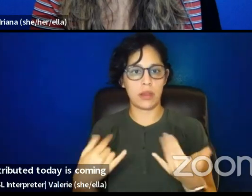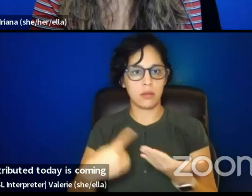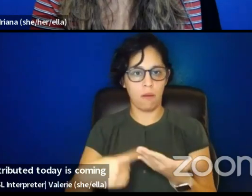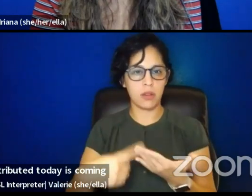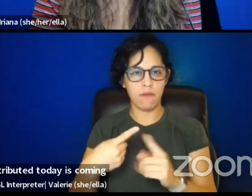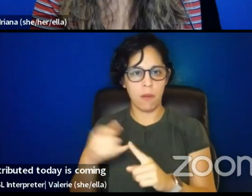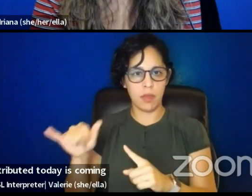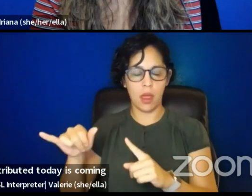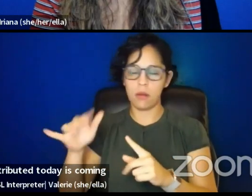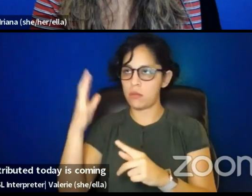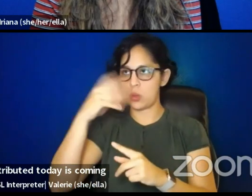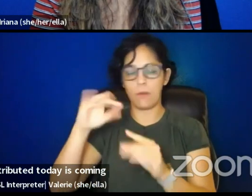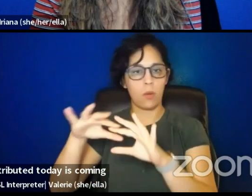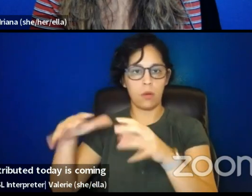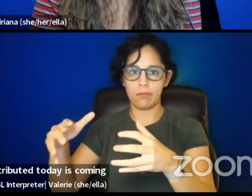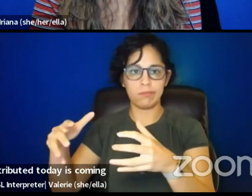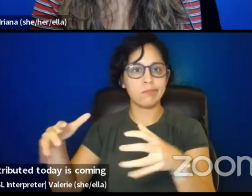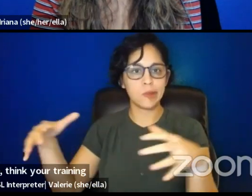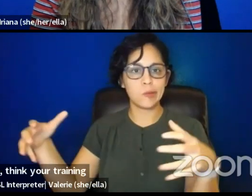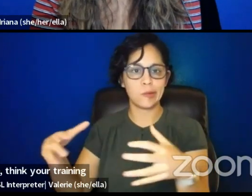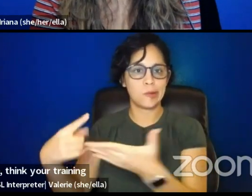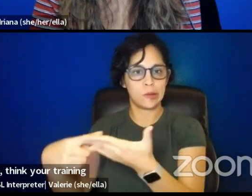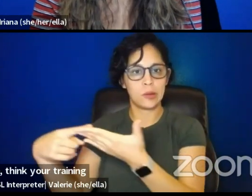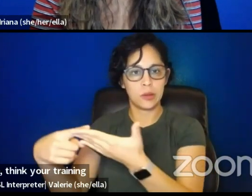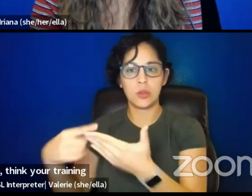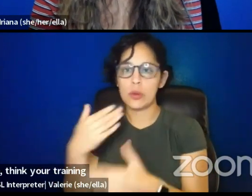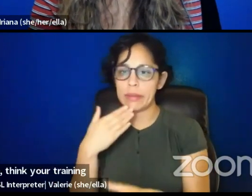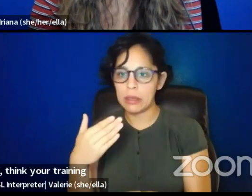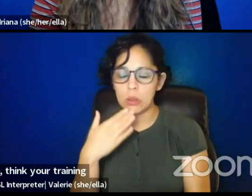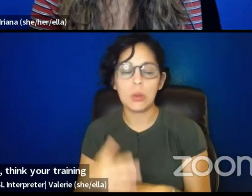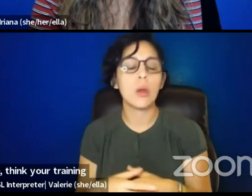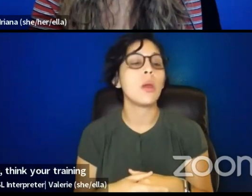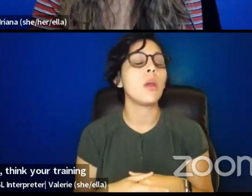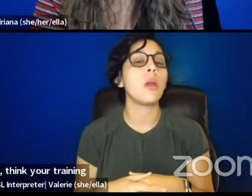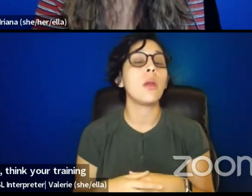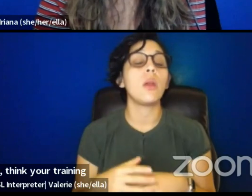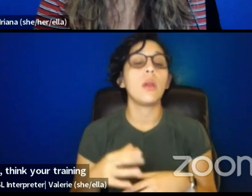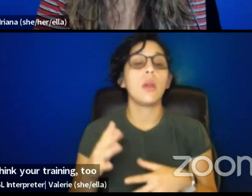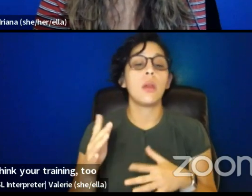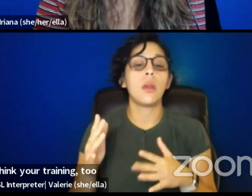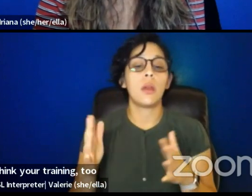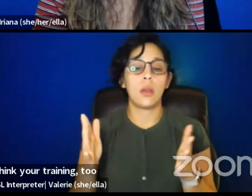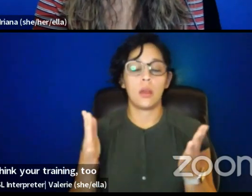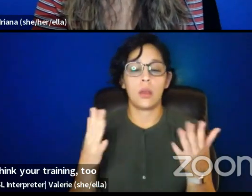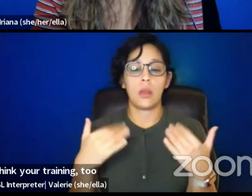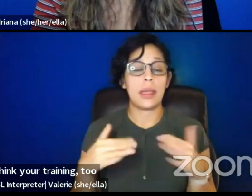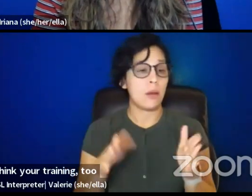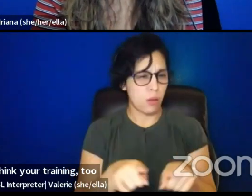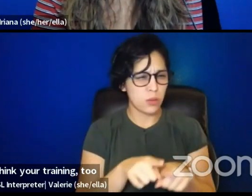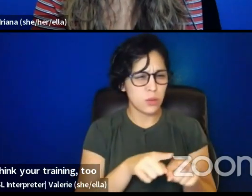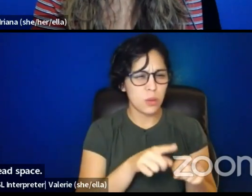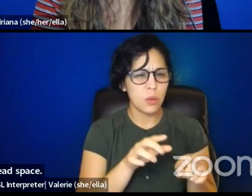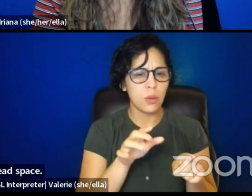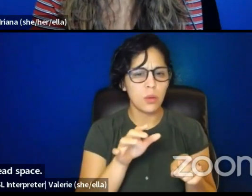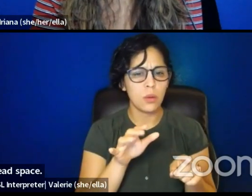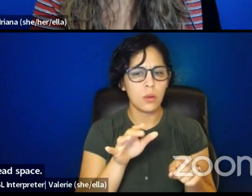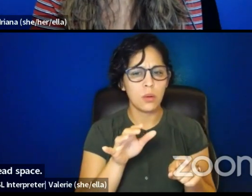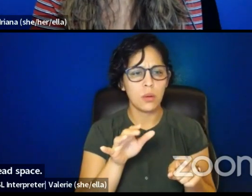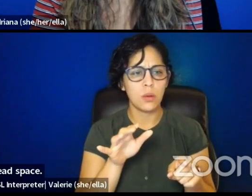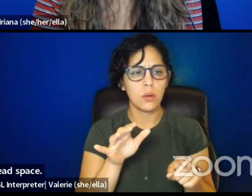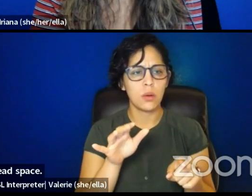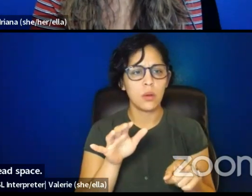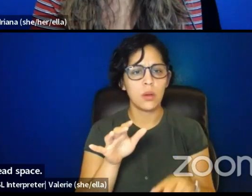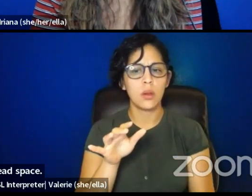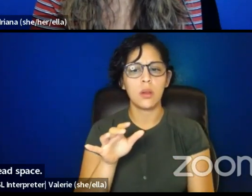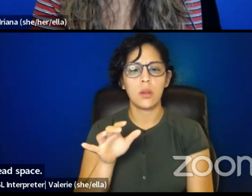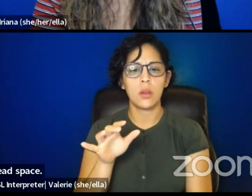beautiful space. Um, thank you, Adriana and Tamani for holding that space. Um, and also, uh, Tamani, you